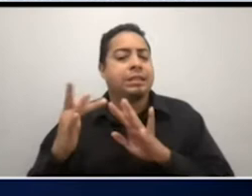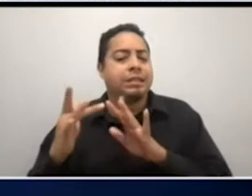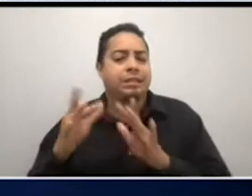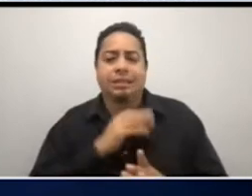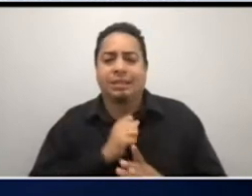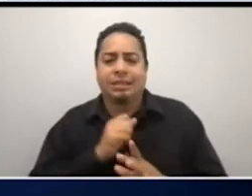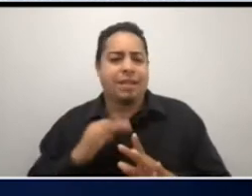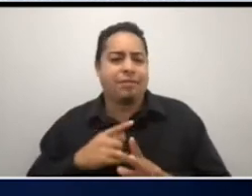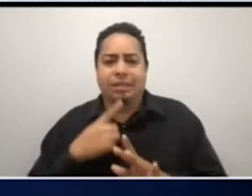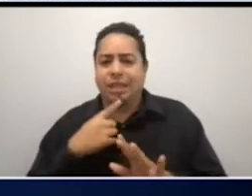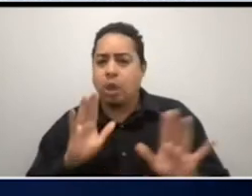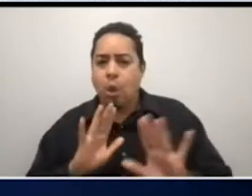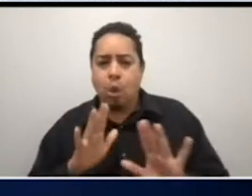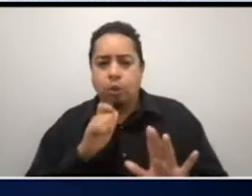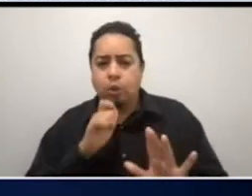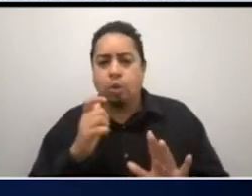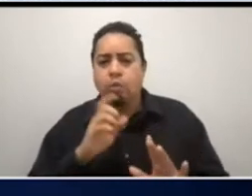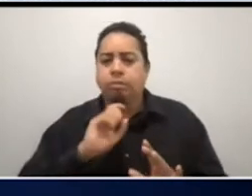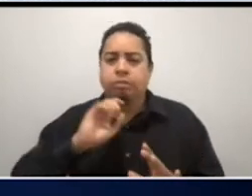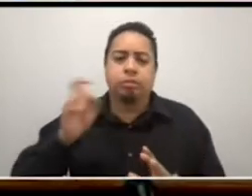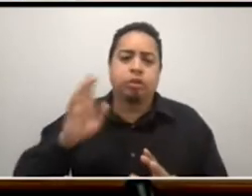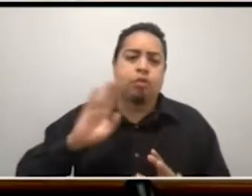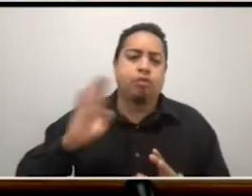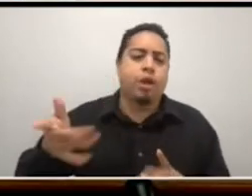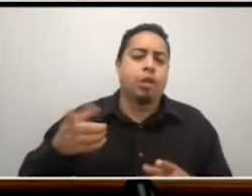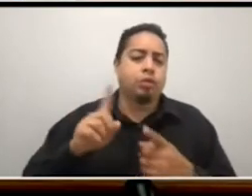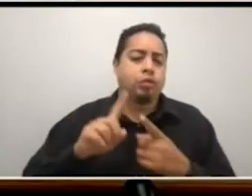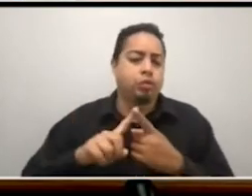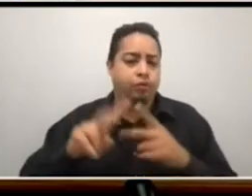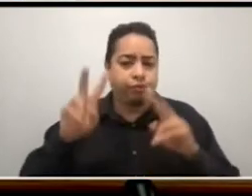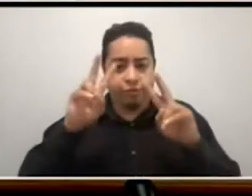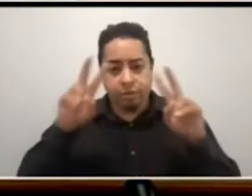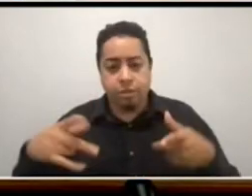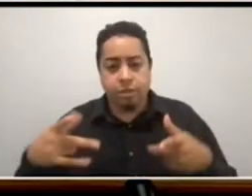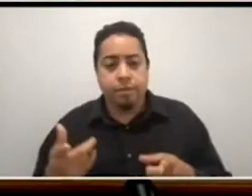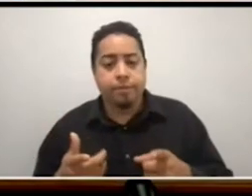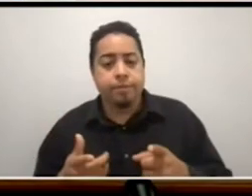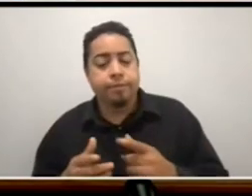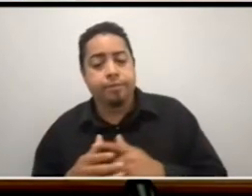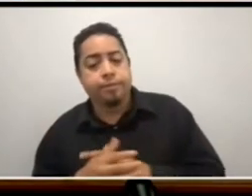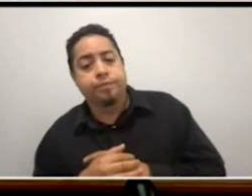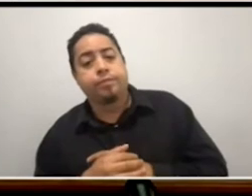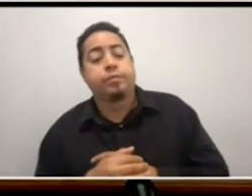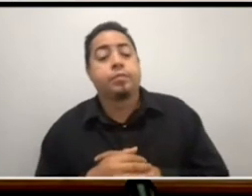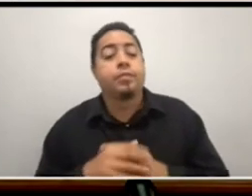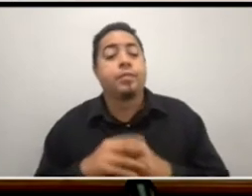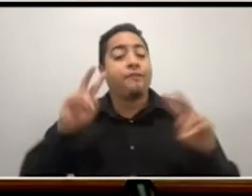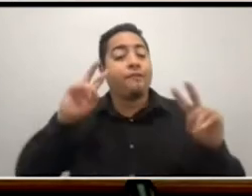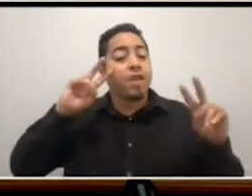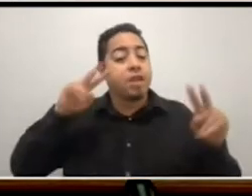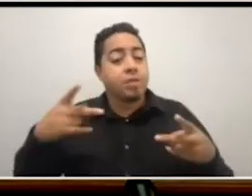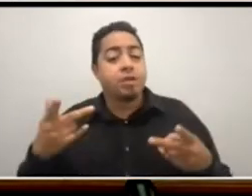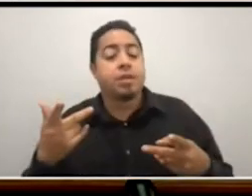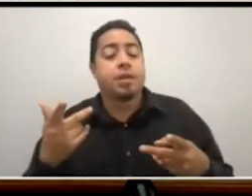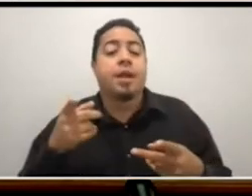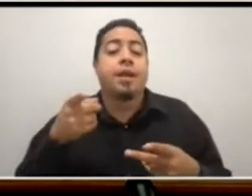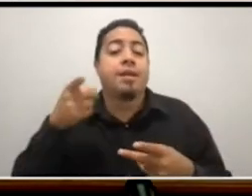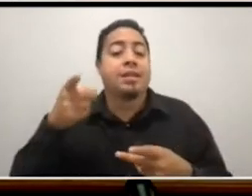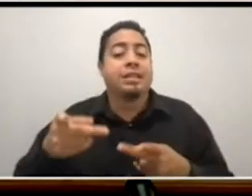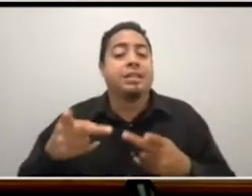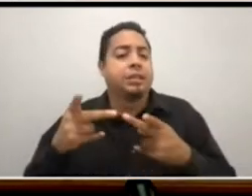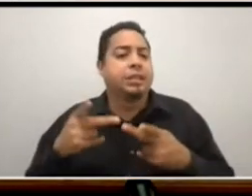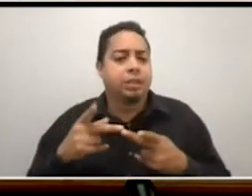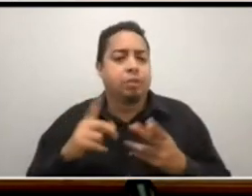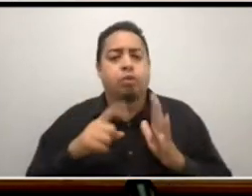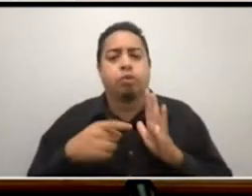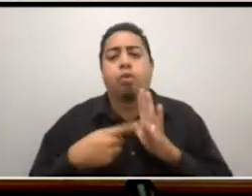Even though the fake electors slates were transmitted to Congress and the executive branch, the Vice President held firm in his position that his role was to